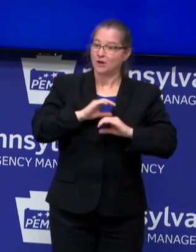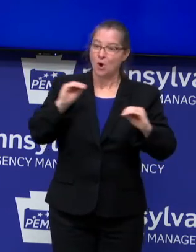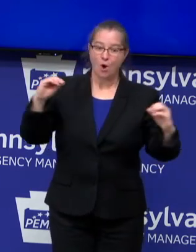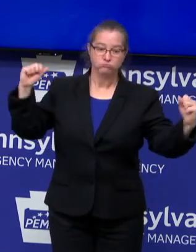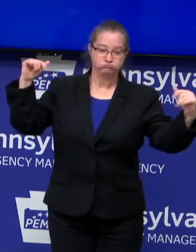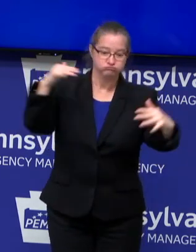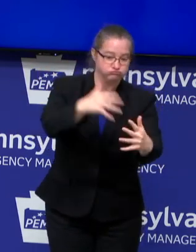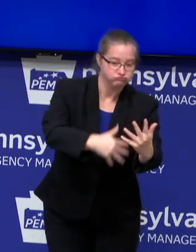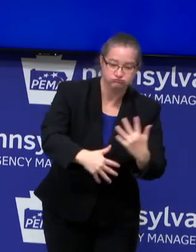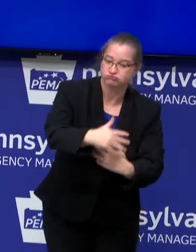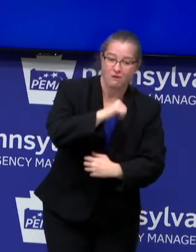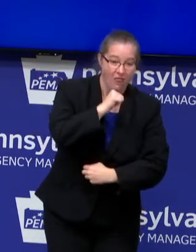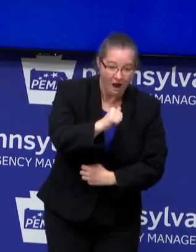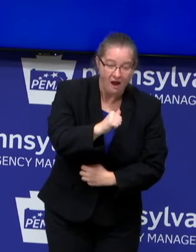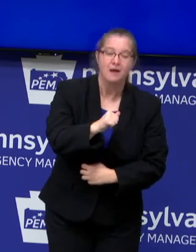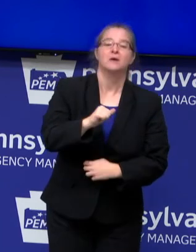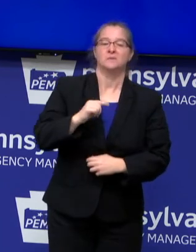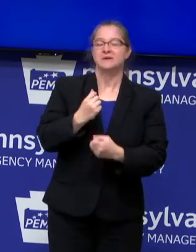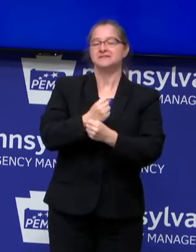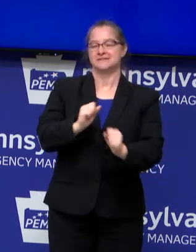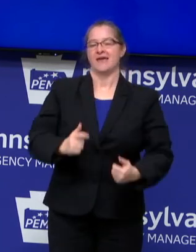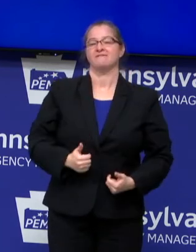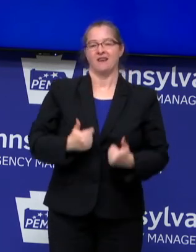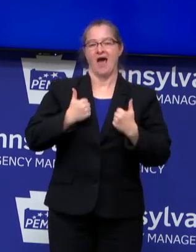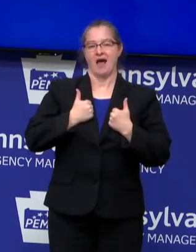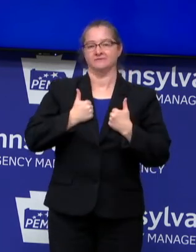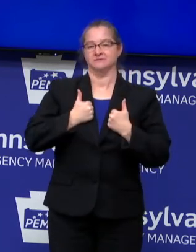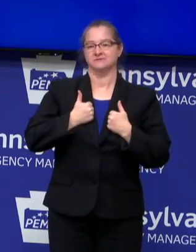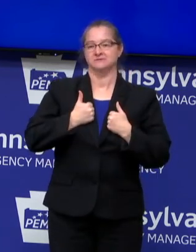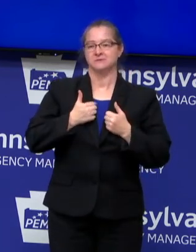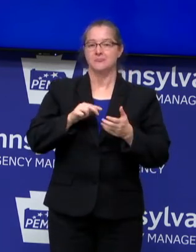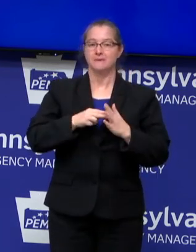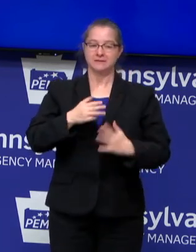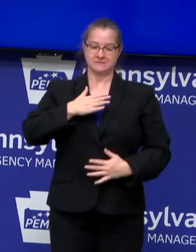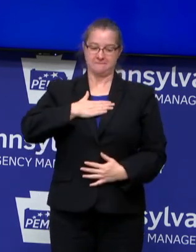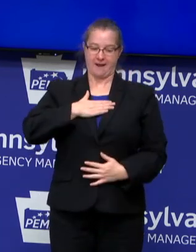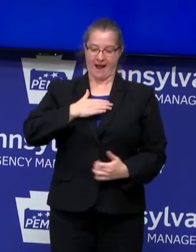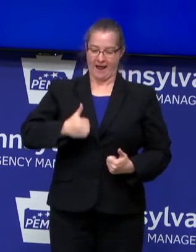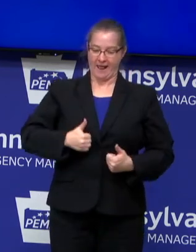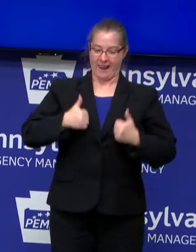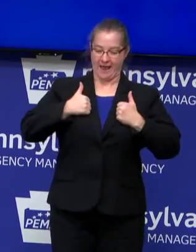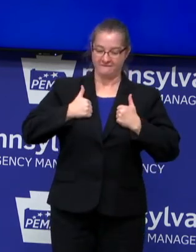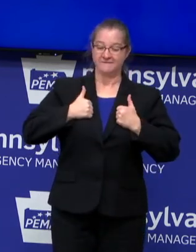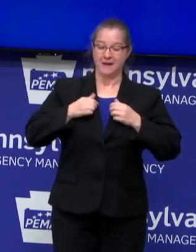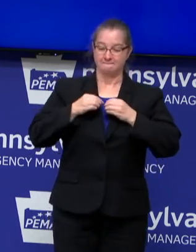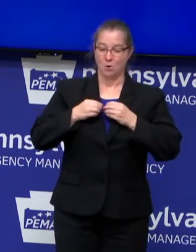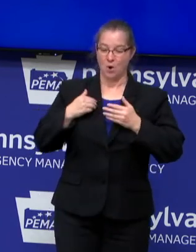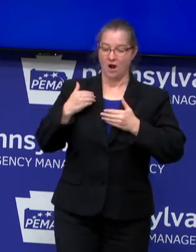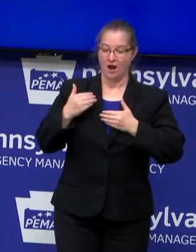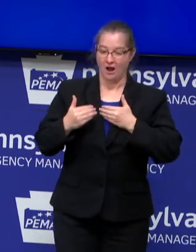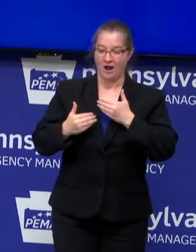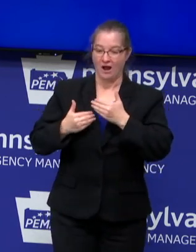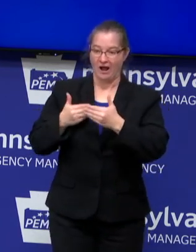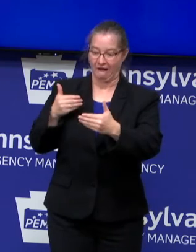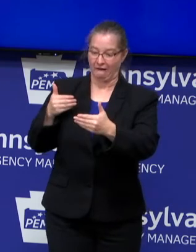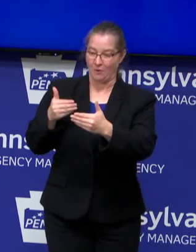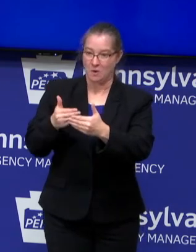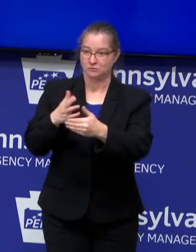actually save lives. We get our own lives and give our own lives a few steps closer to that normal that we all want to get to.